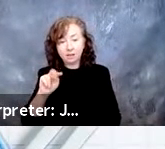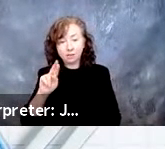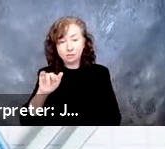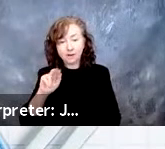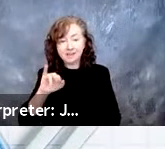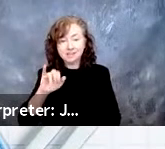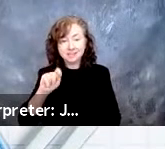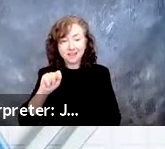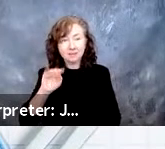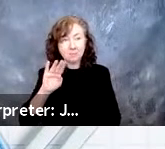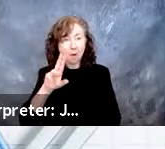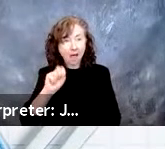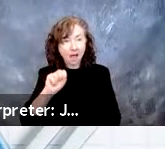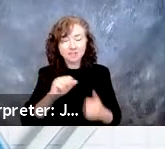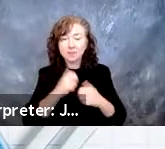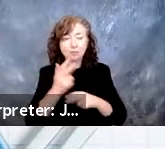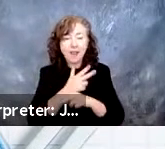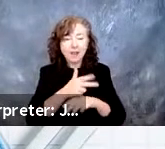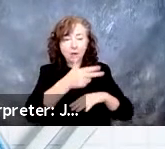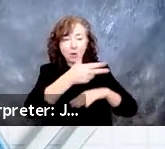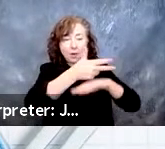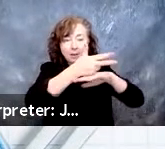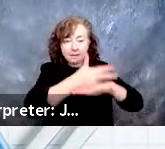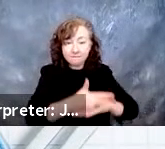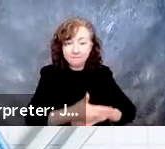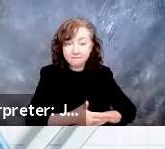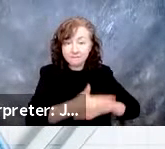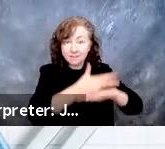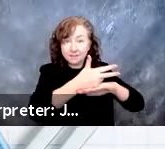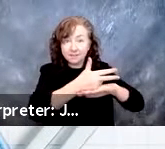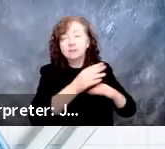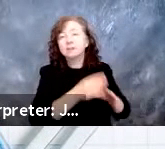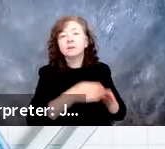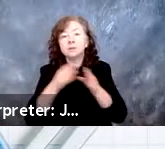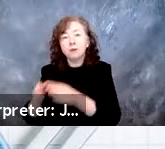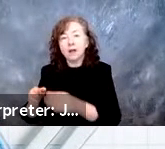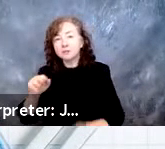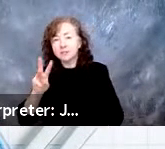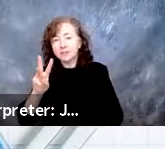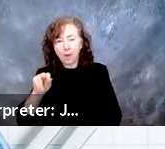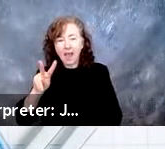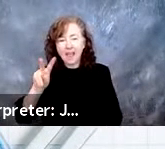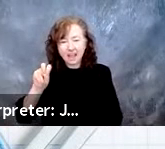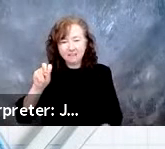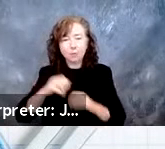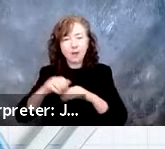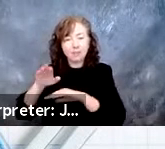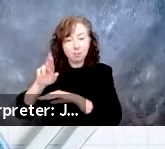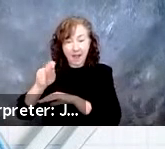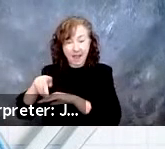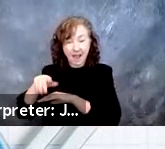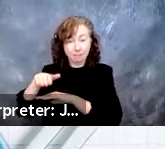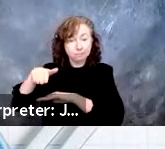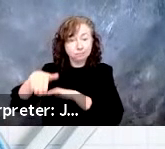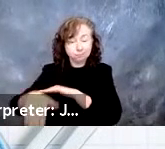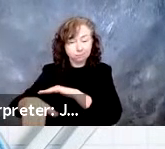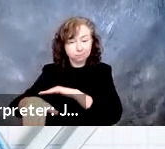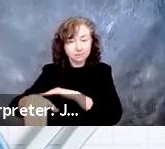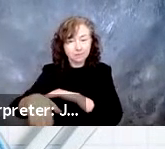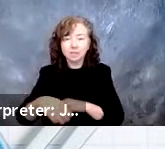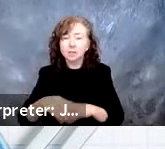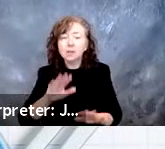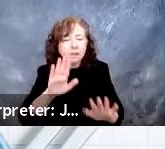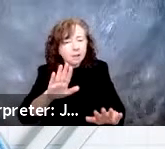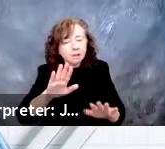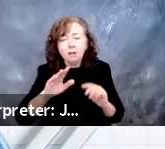traditional lift, and on the right we have a wave with a ramp. Very rarely is someone looking at a